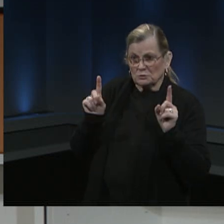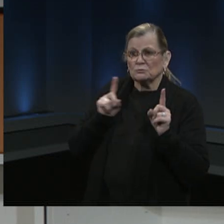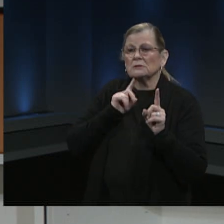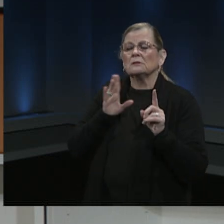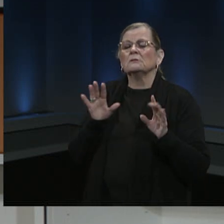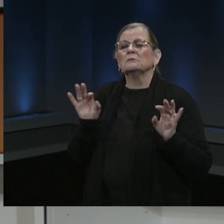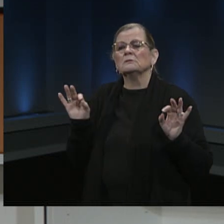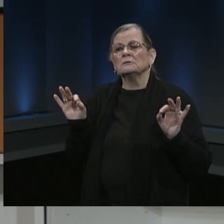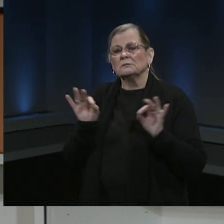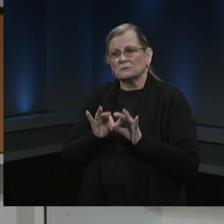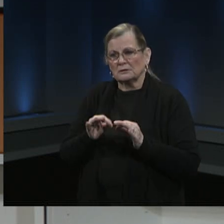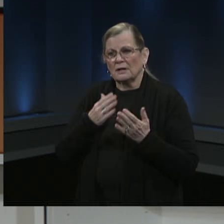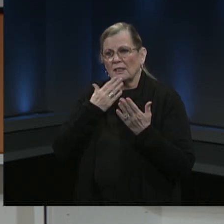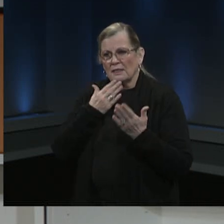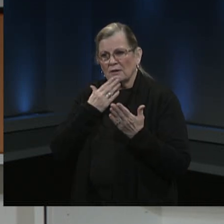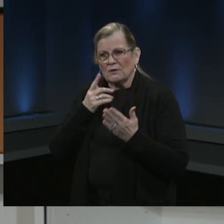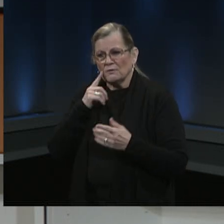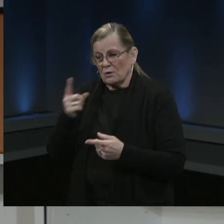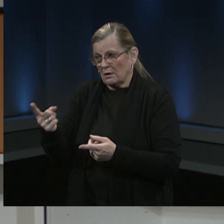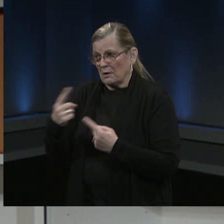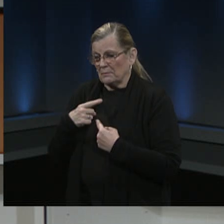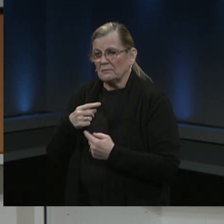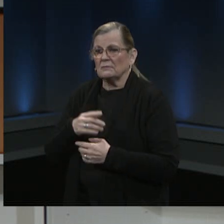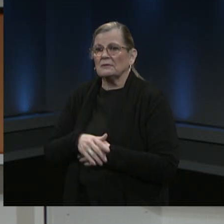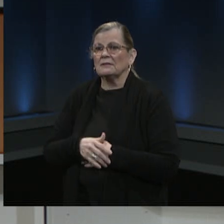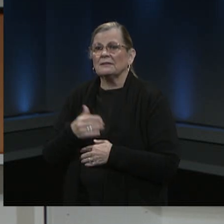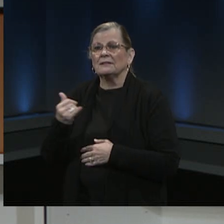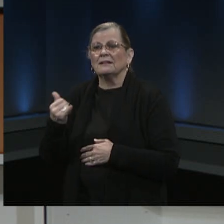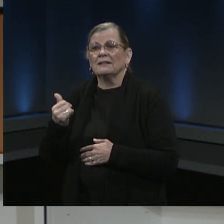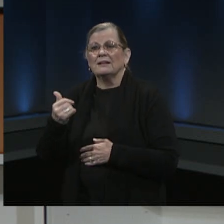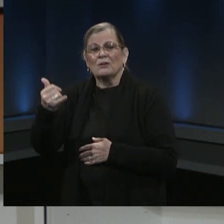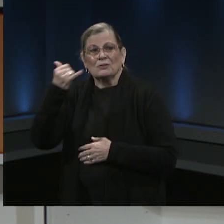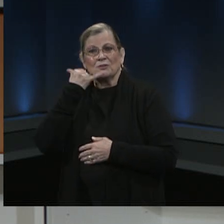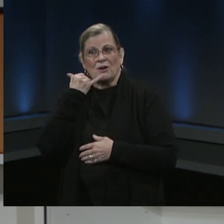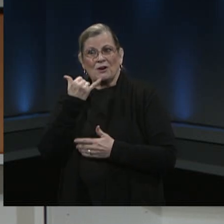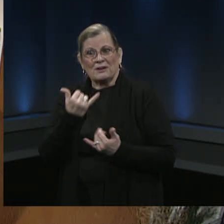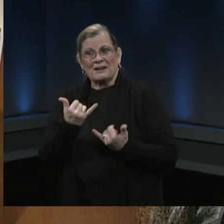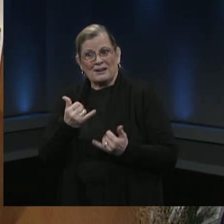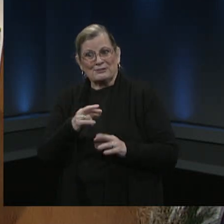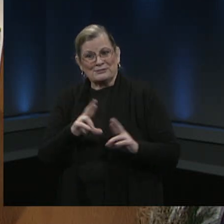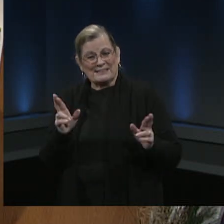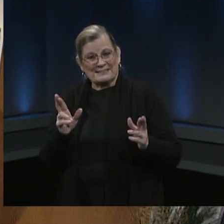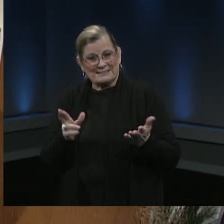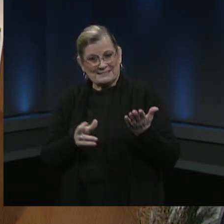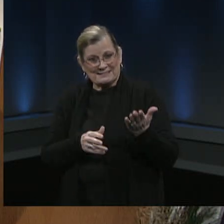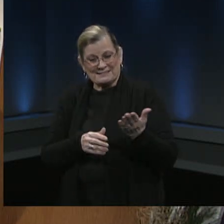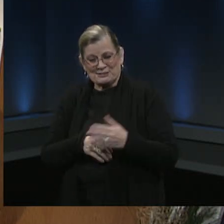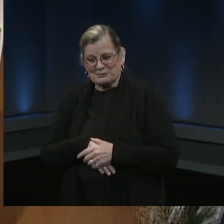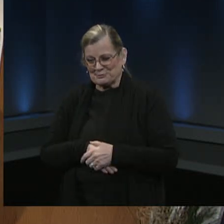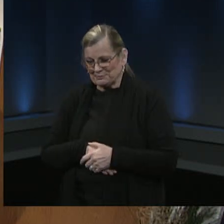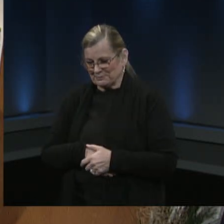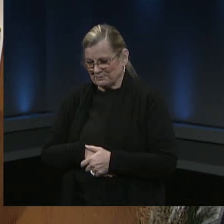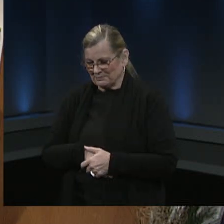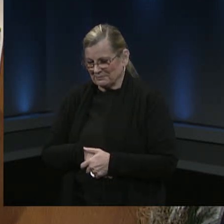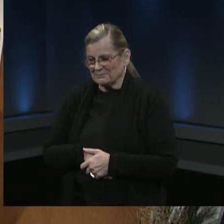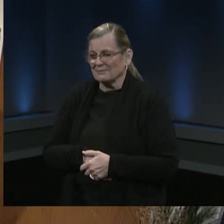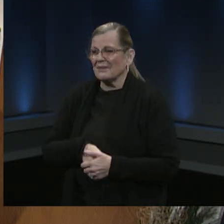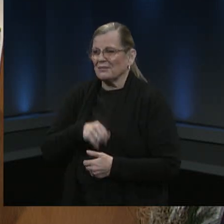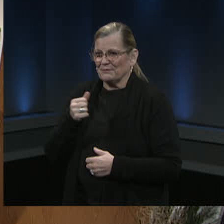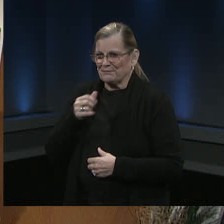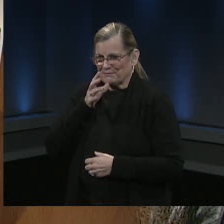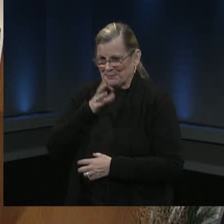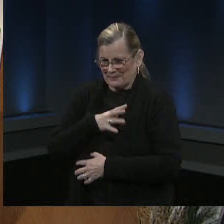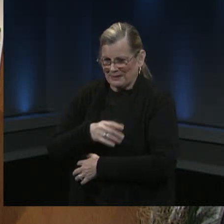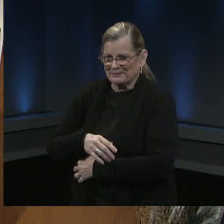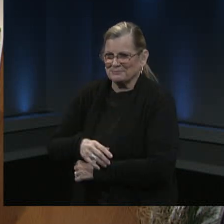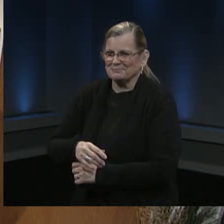being here for questions. Let's take another call for the vaccine and vaccination town hall call or welcome. Hi, thank you for taking